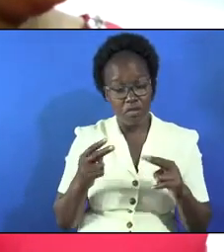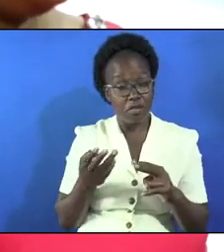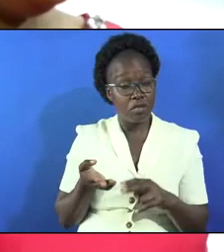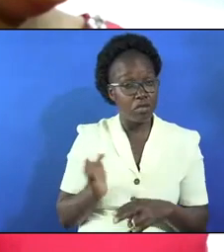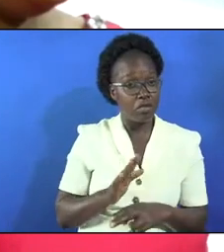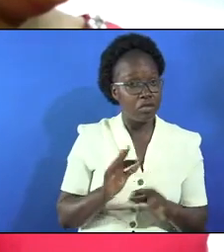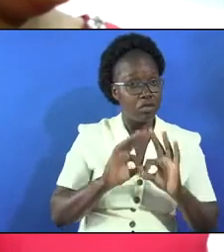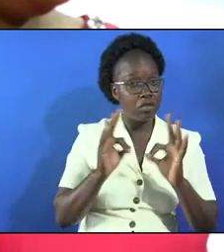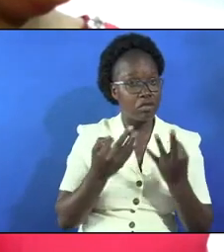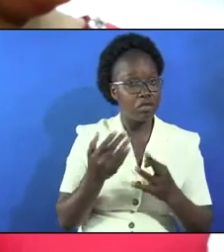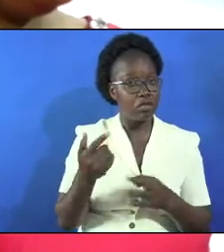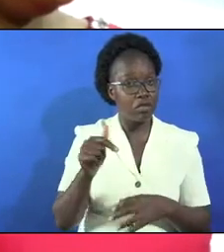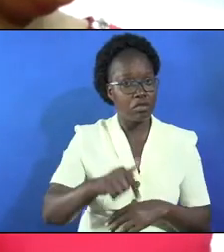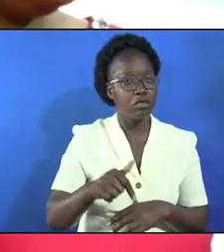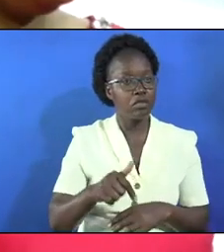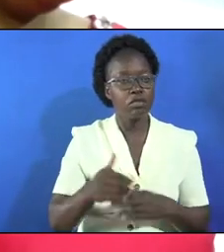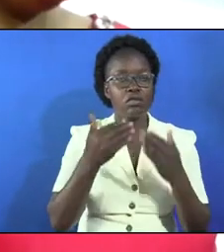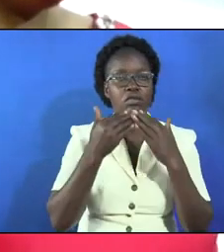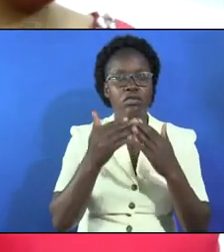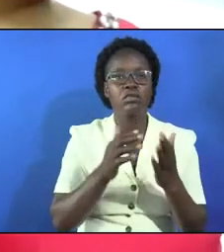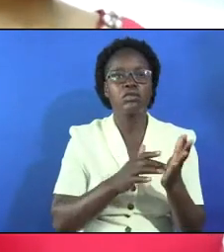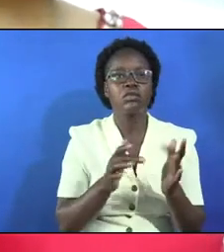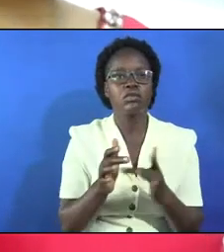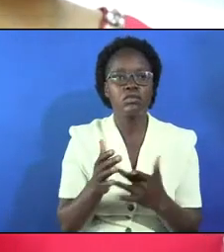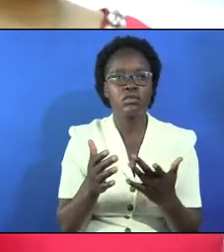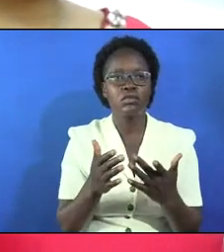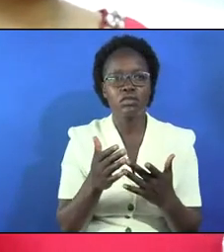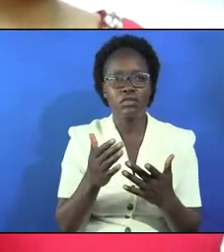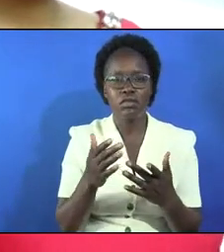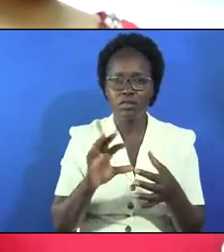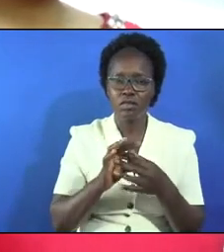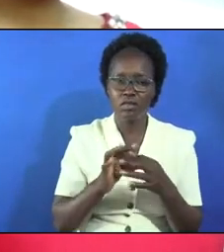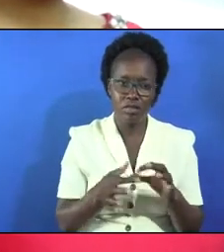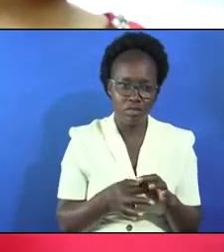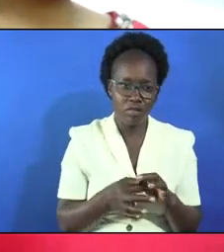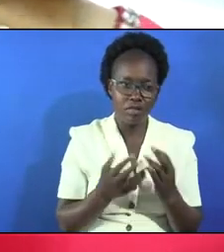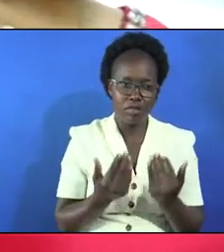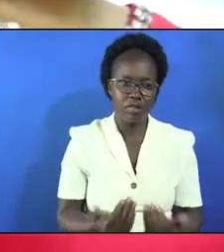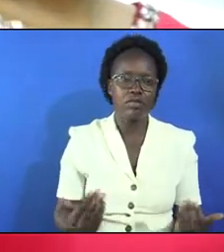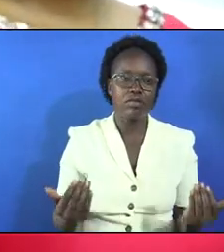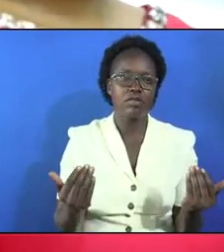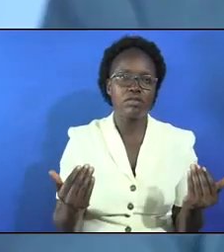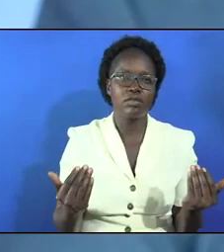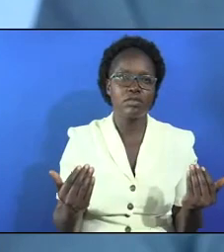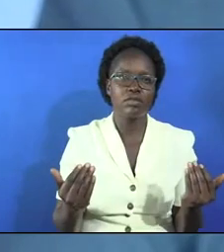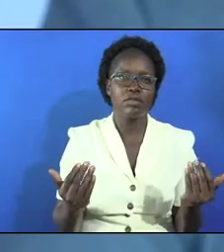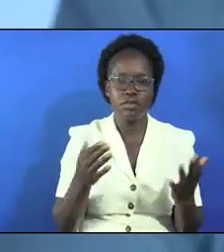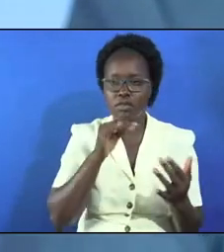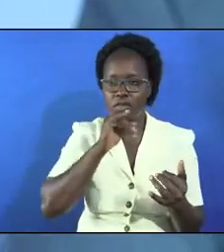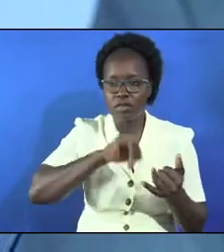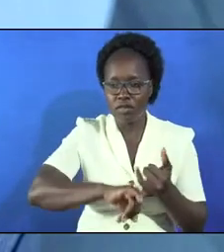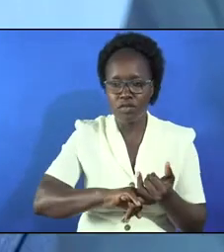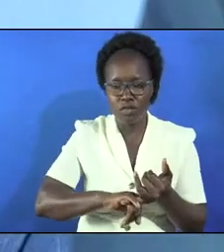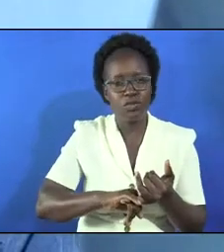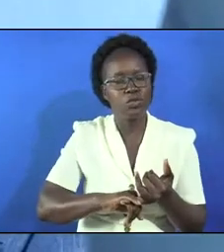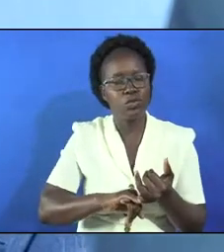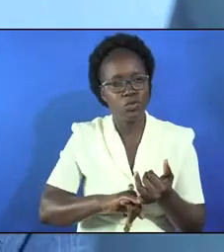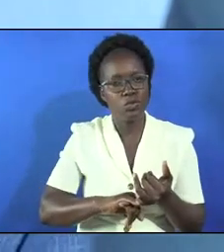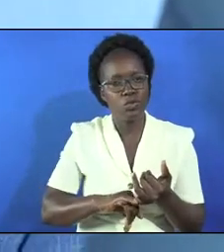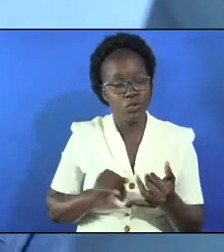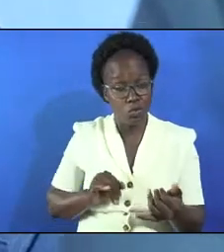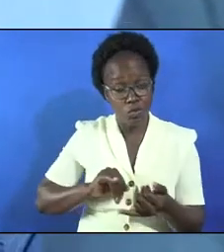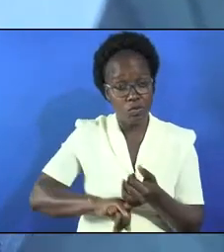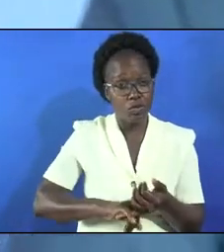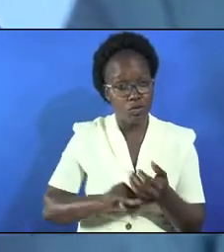our families today we thank you jesus because you are going to connect the children the husbands and their the